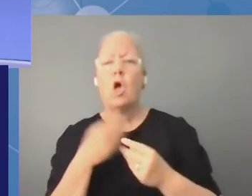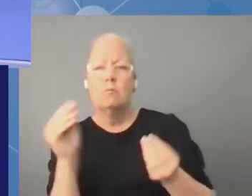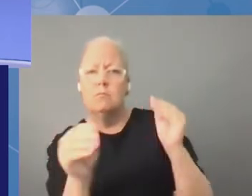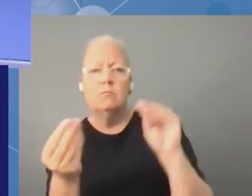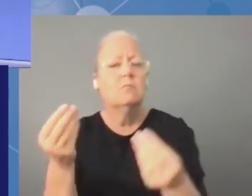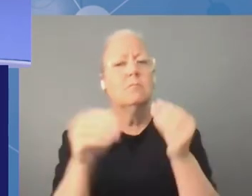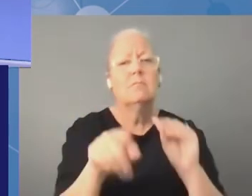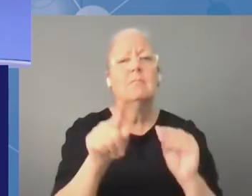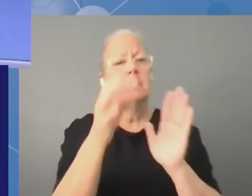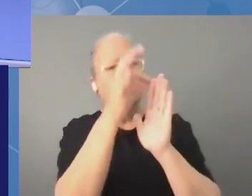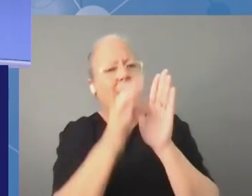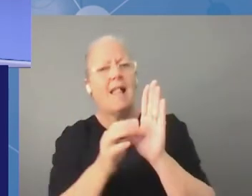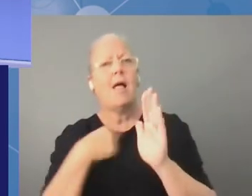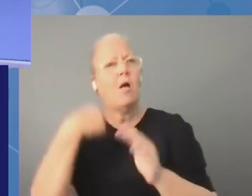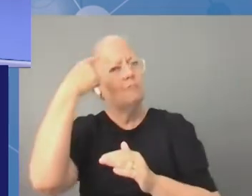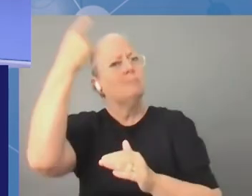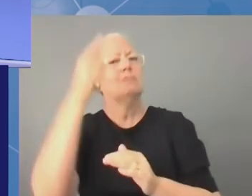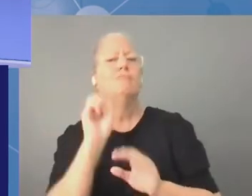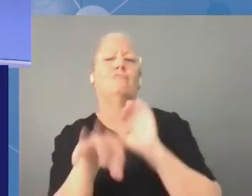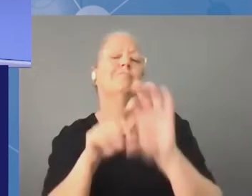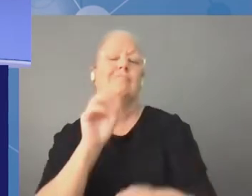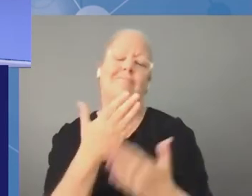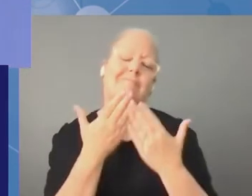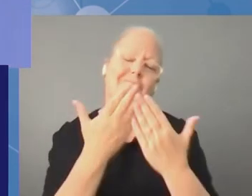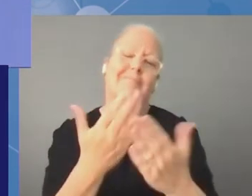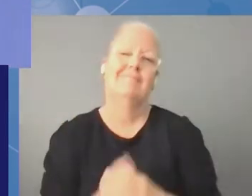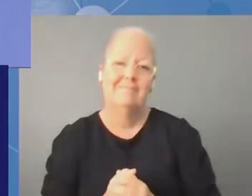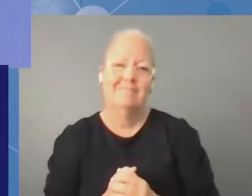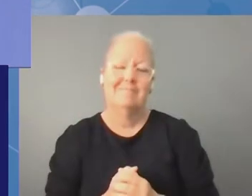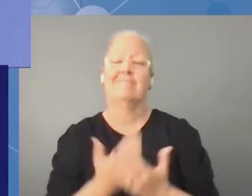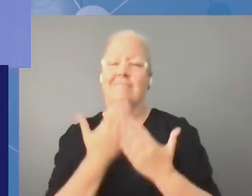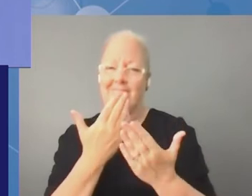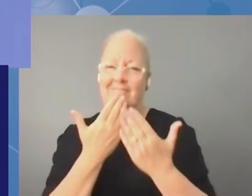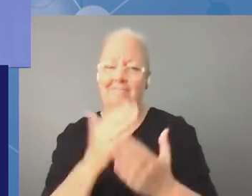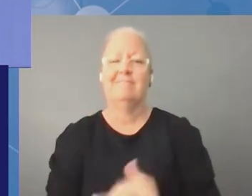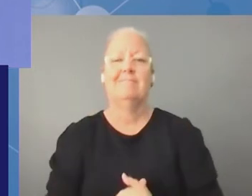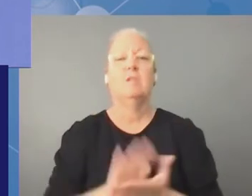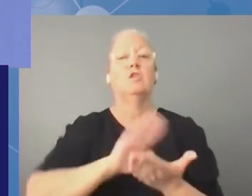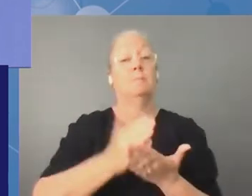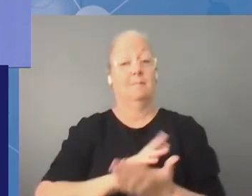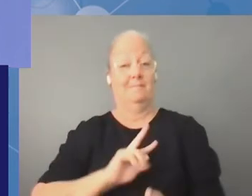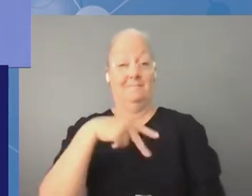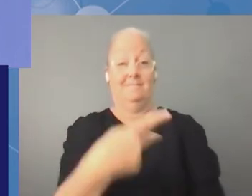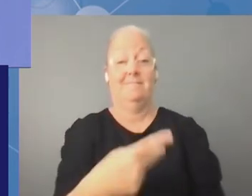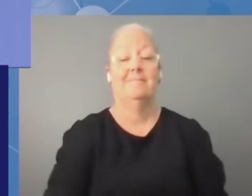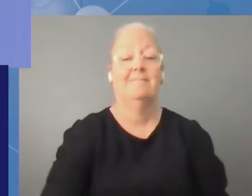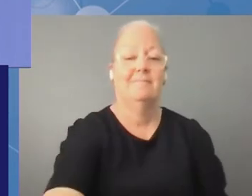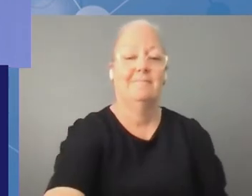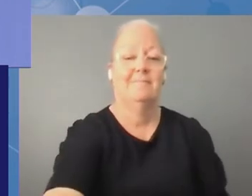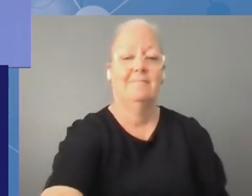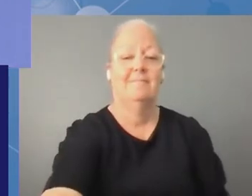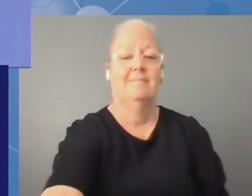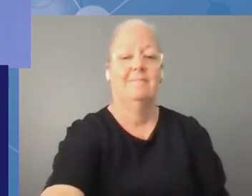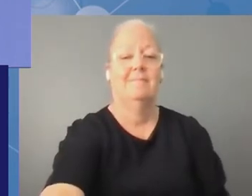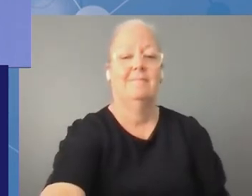discussions level thank you all right uh thank you very much yes we have tried to make a very a marked effort